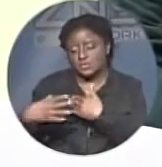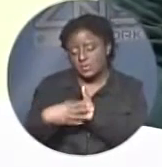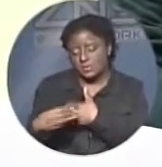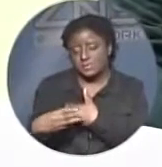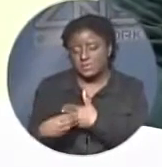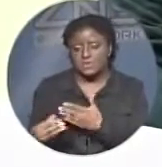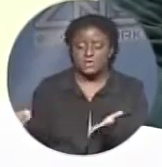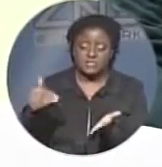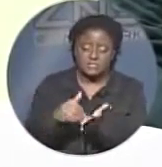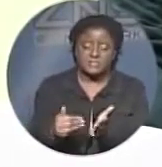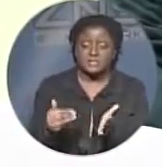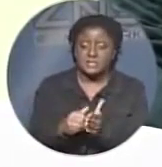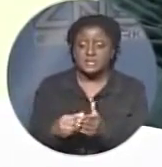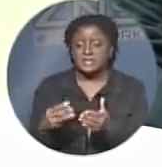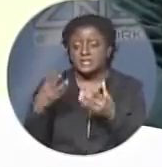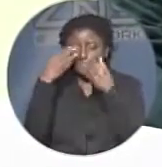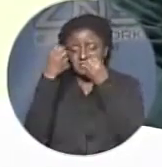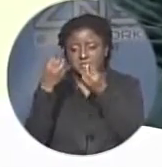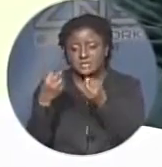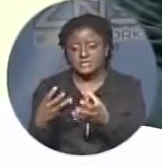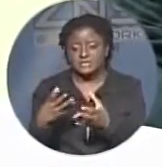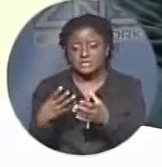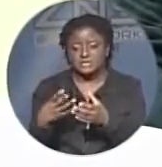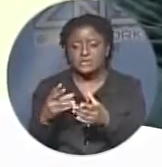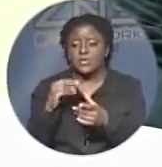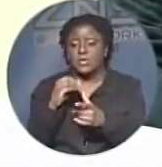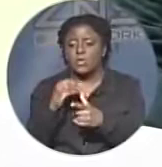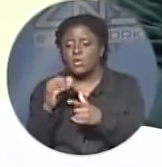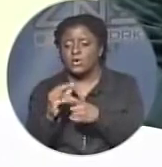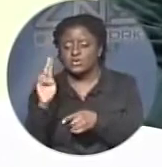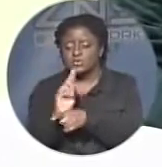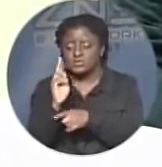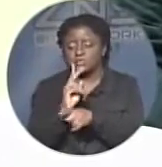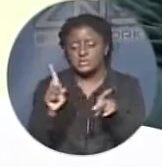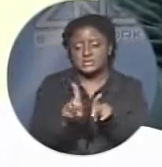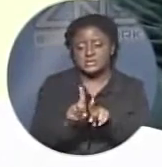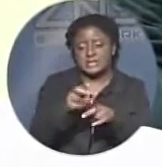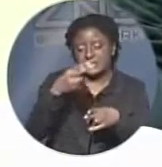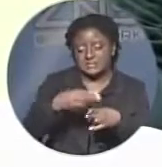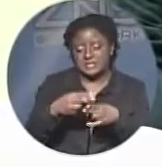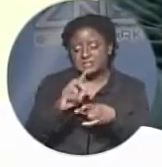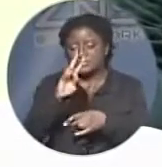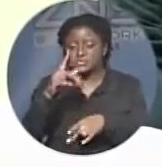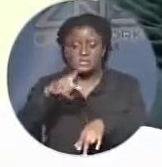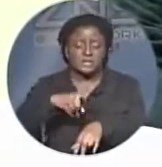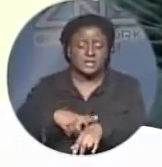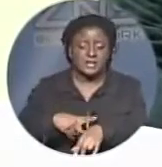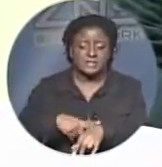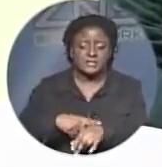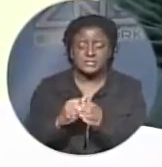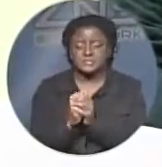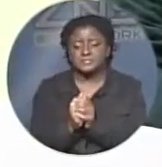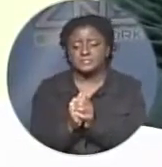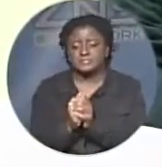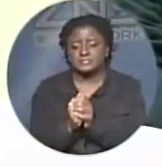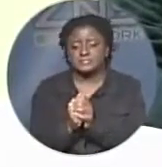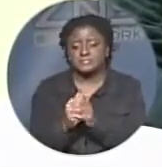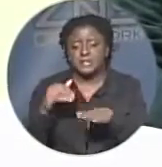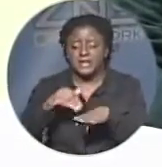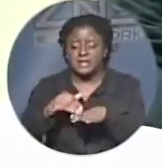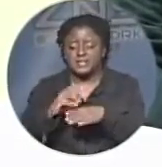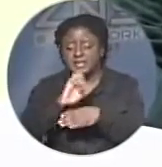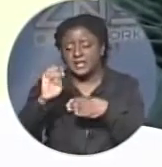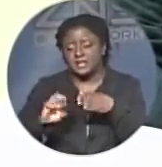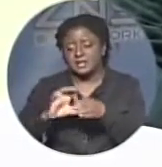further any duplication of NIB numbers, and then we would look for any number of entrusts for. And so, at the end of the day,